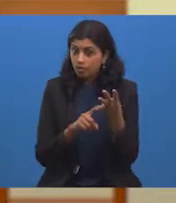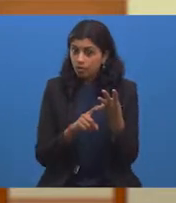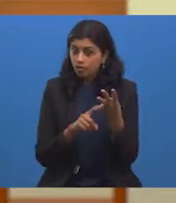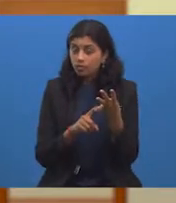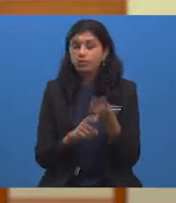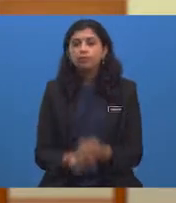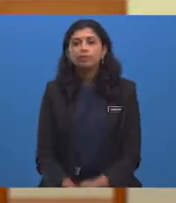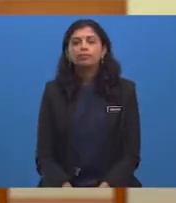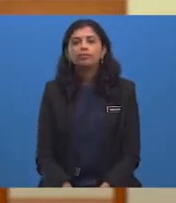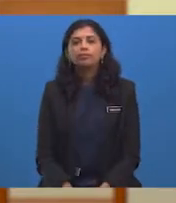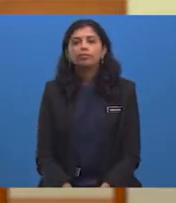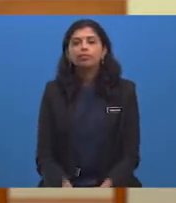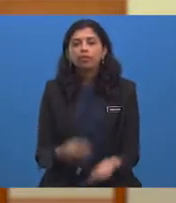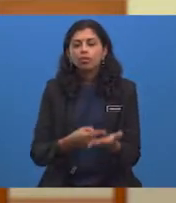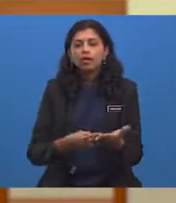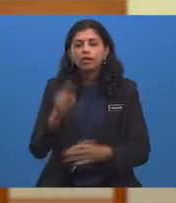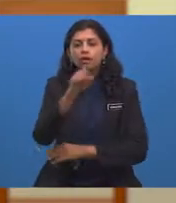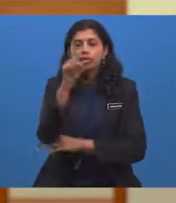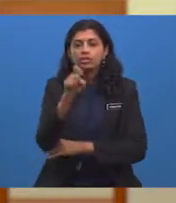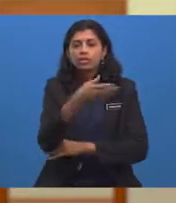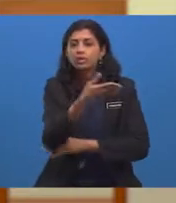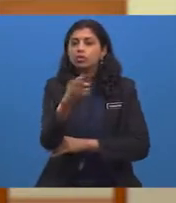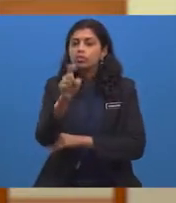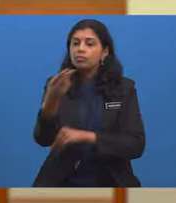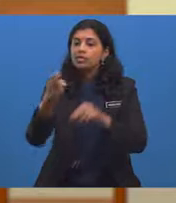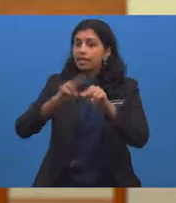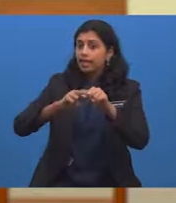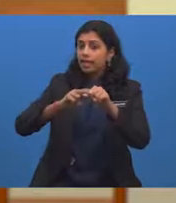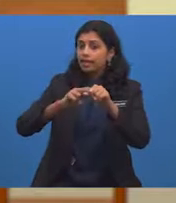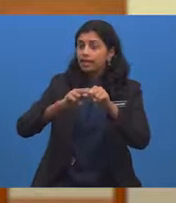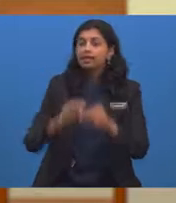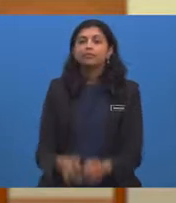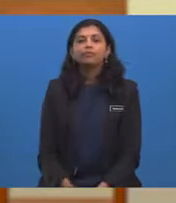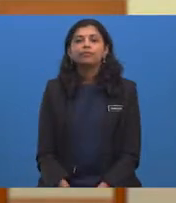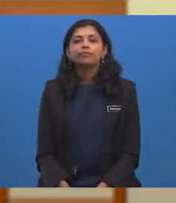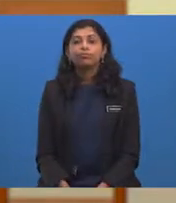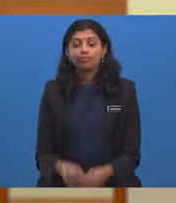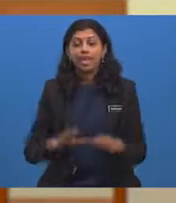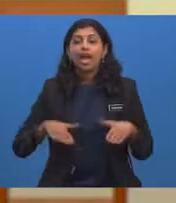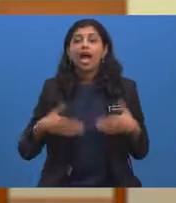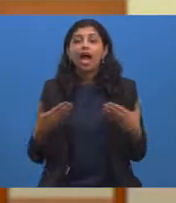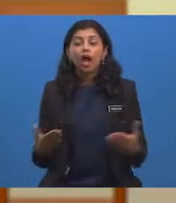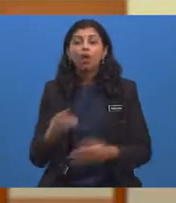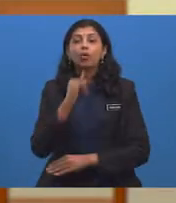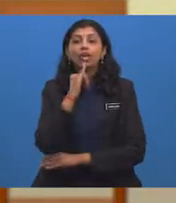question do you need to include? How is your holiday?